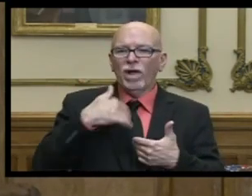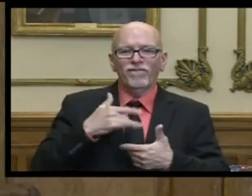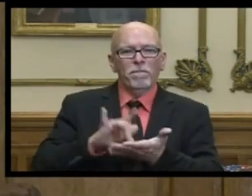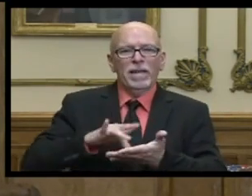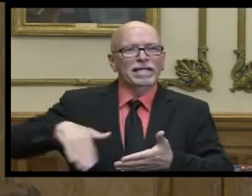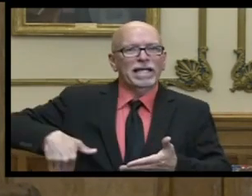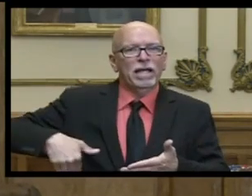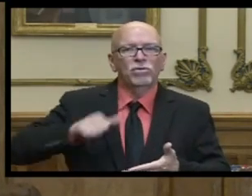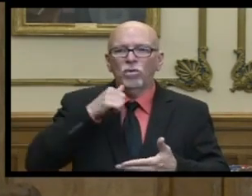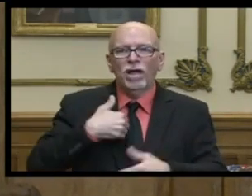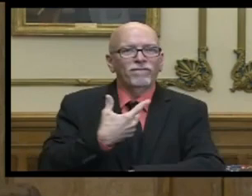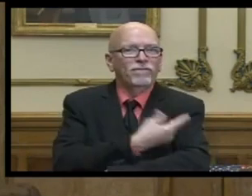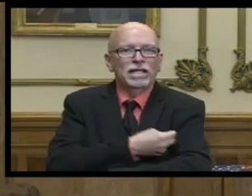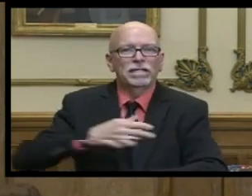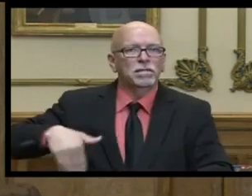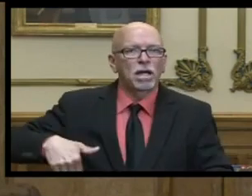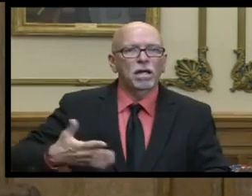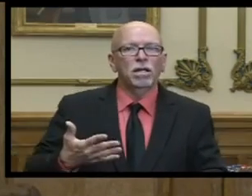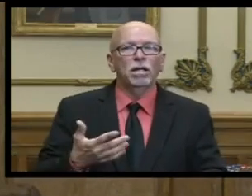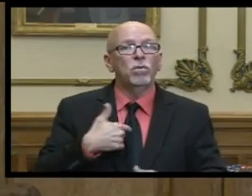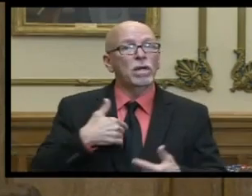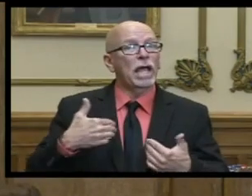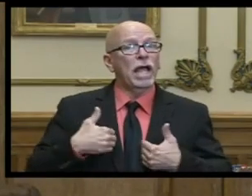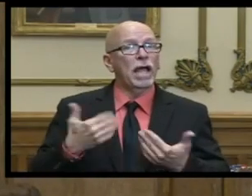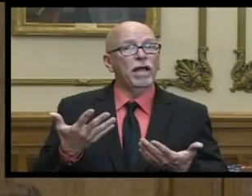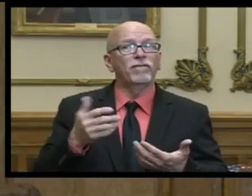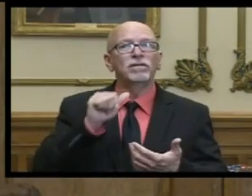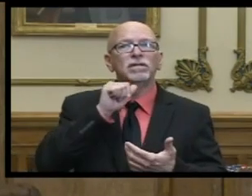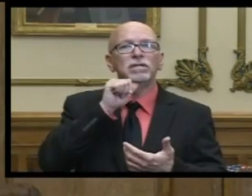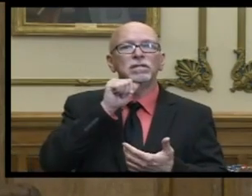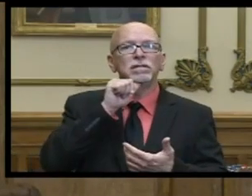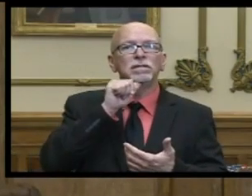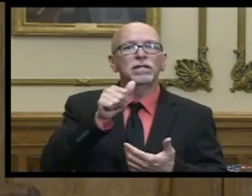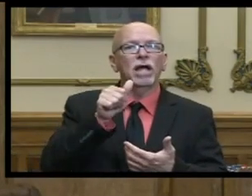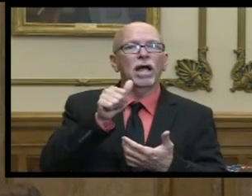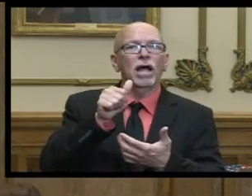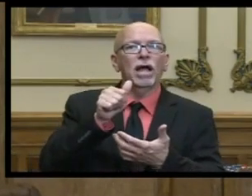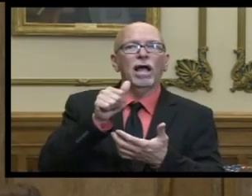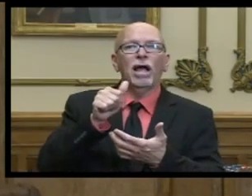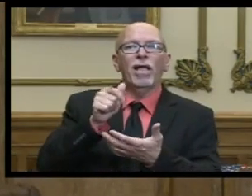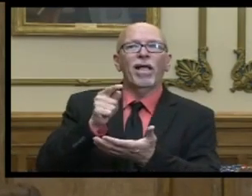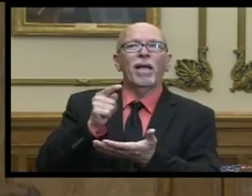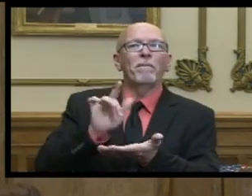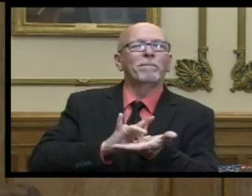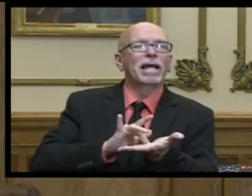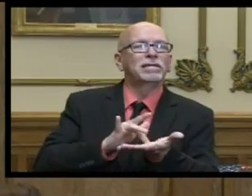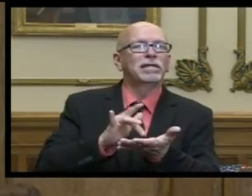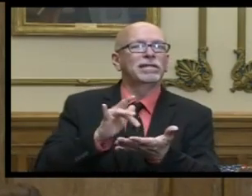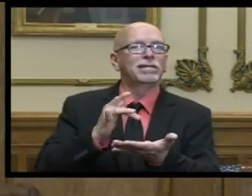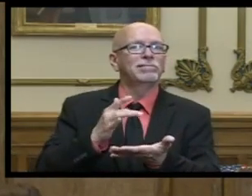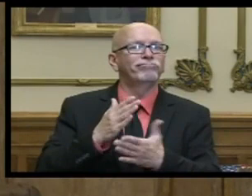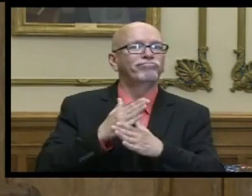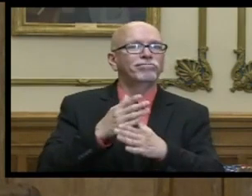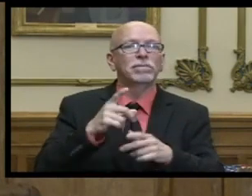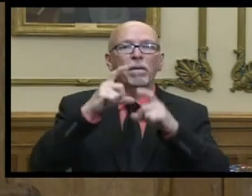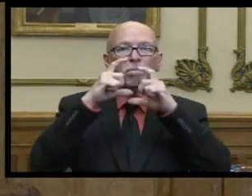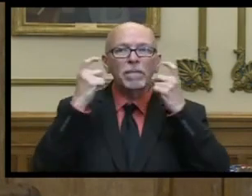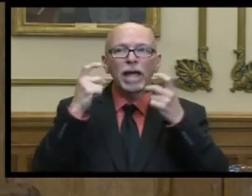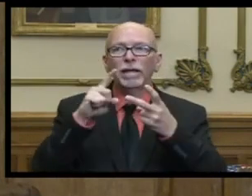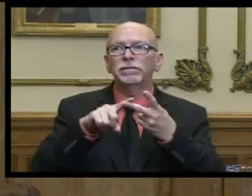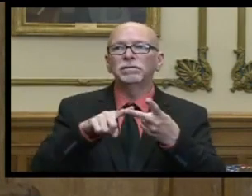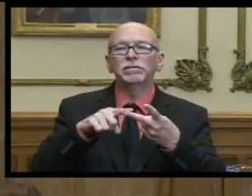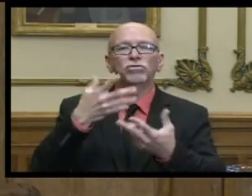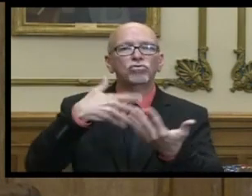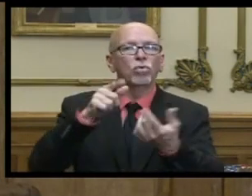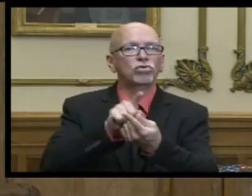yet we don't have the vaccine yet what we have are those non-therapeutic interventions wearing of your mask social social